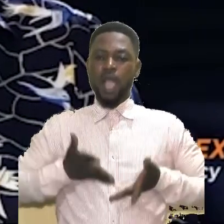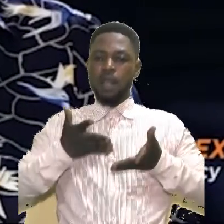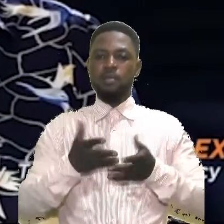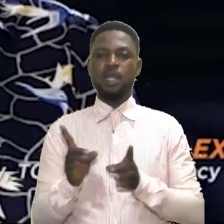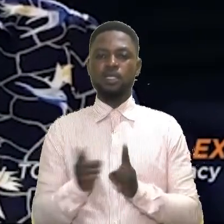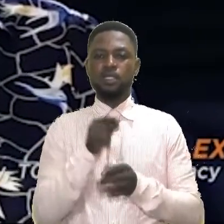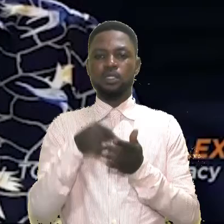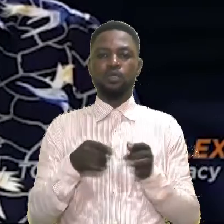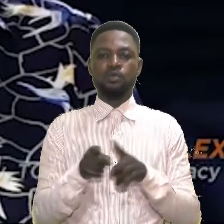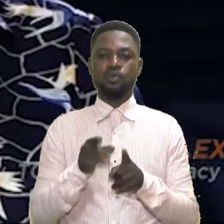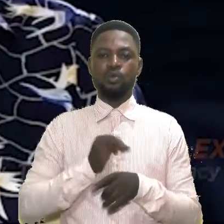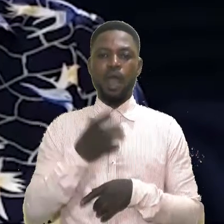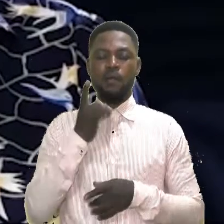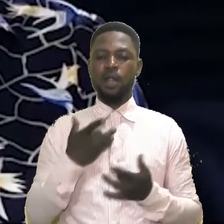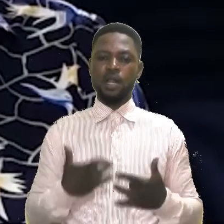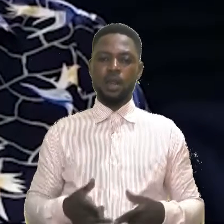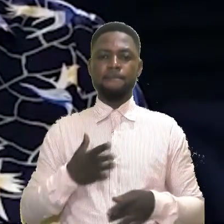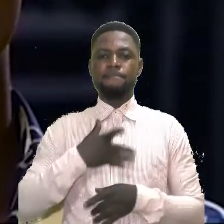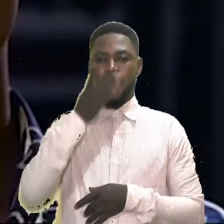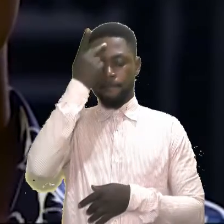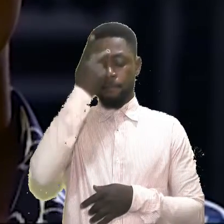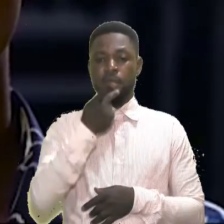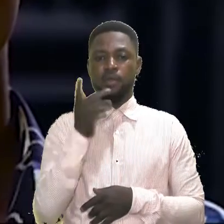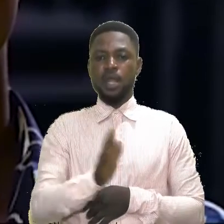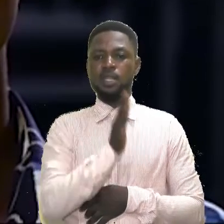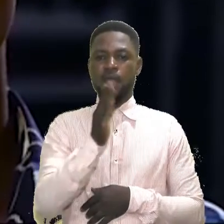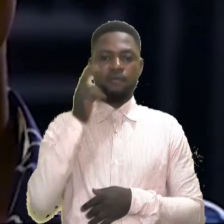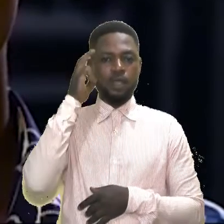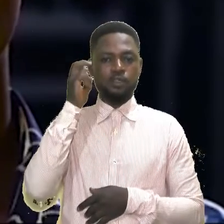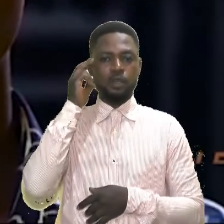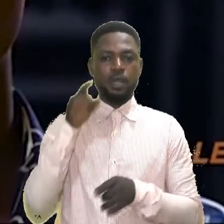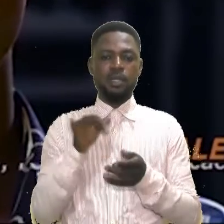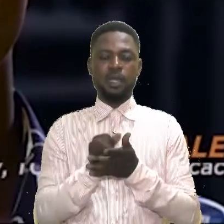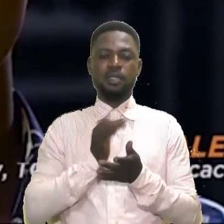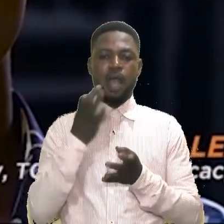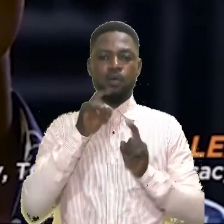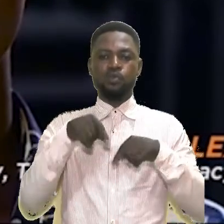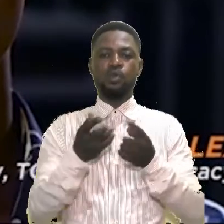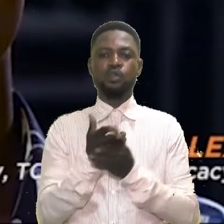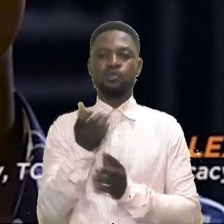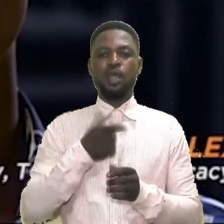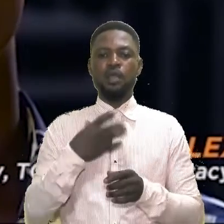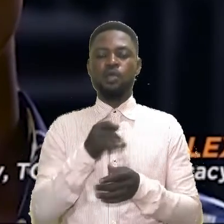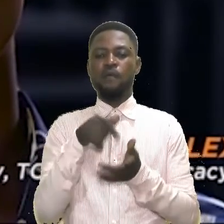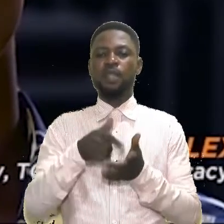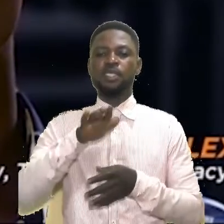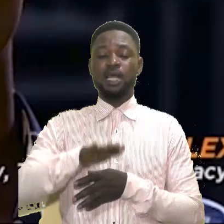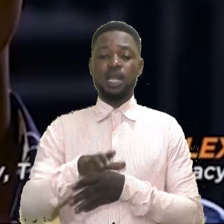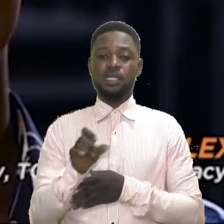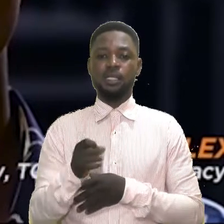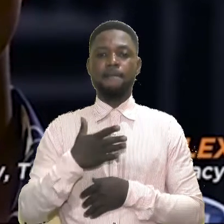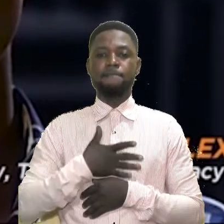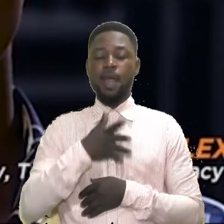deliberately did this so I would let down my guard. My parents never suspected that I was going through any of these